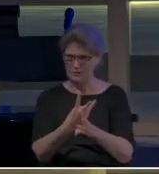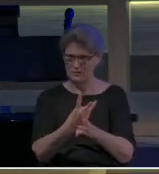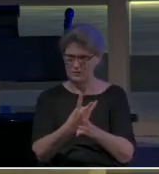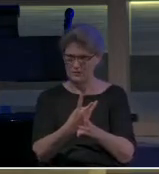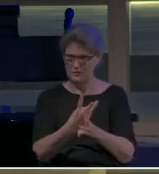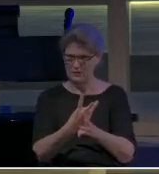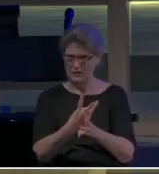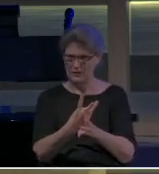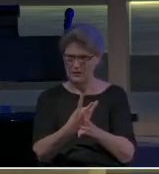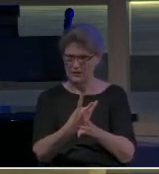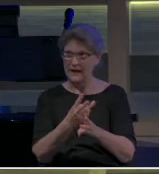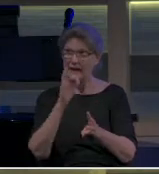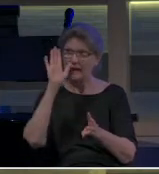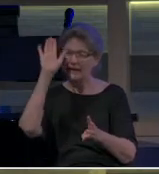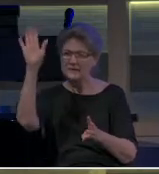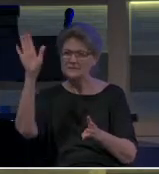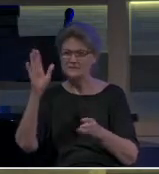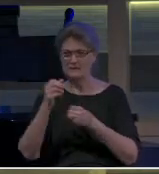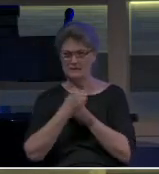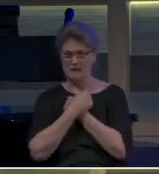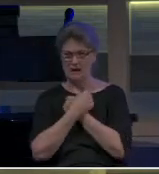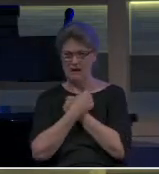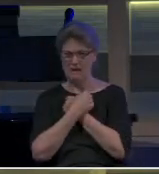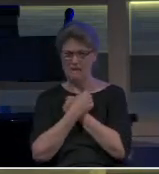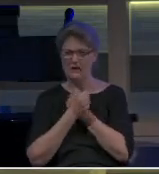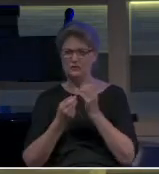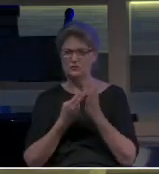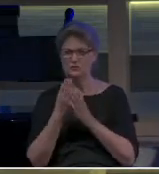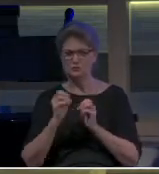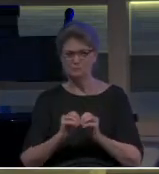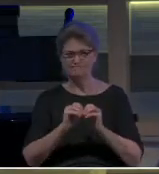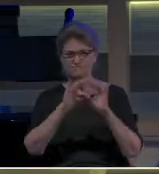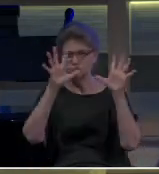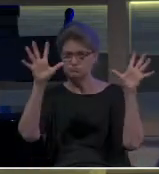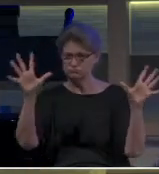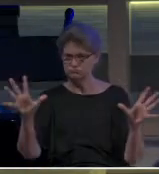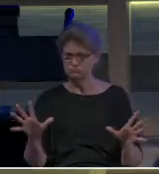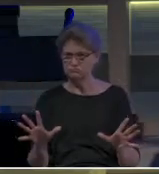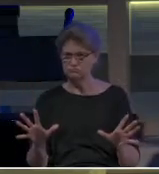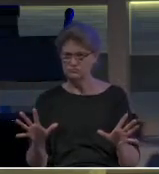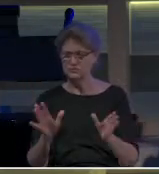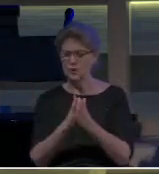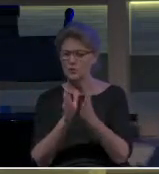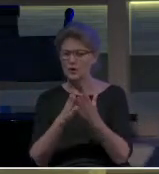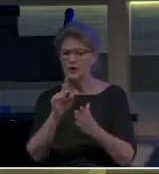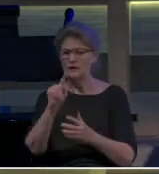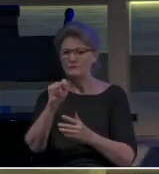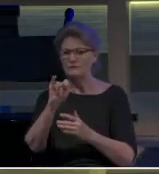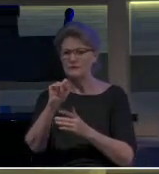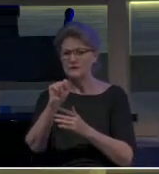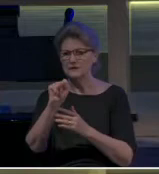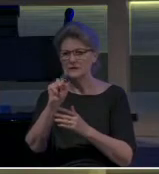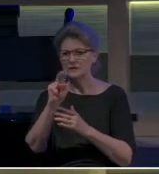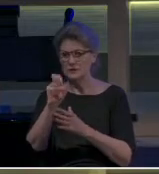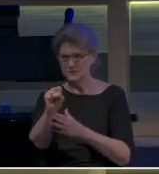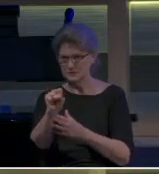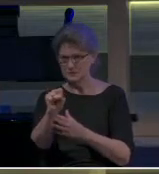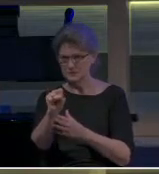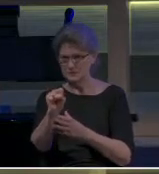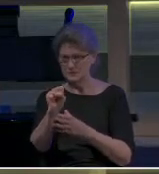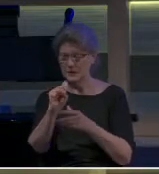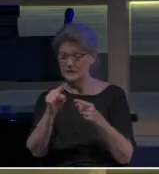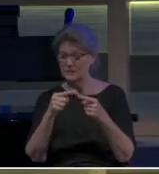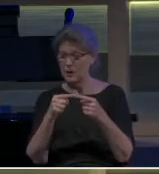light of his love. And so the book of Titus is really all about